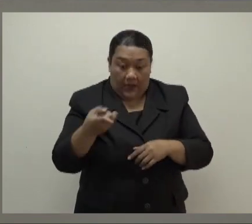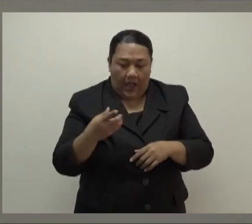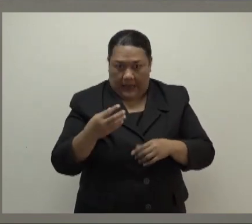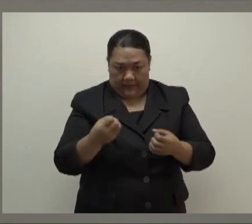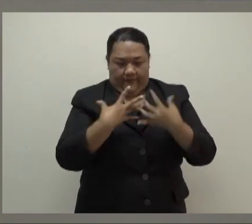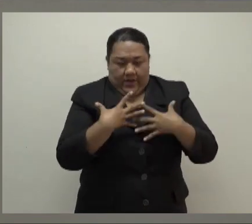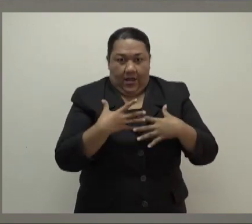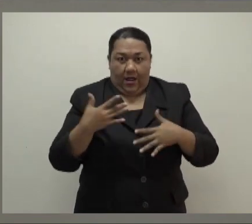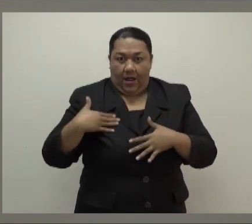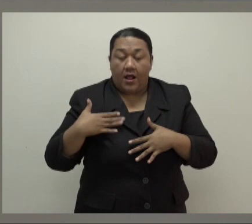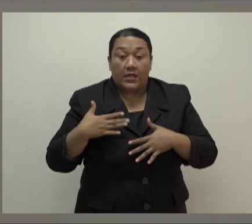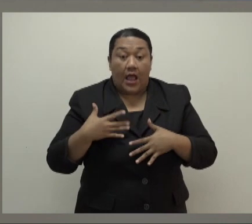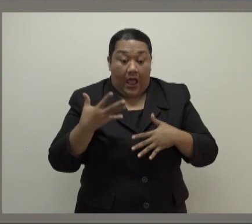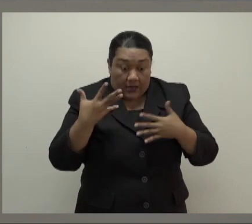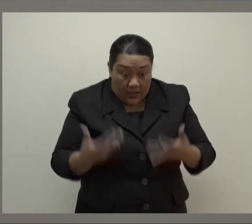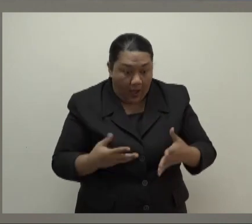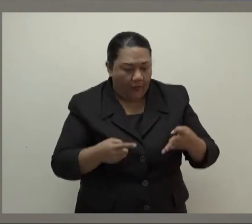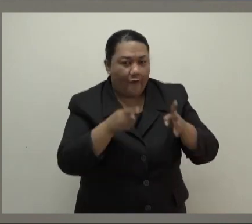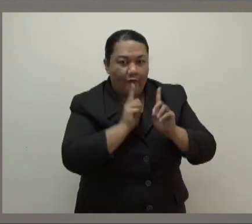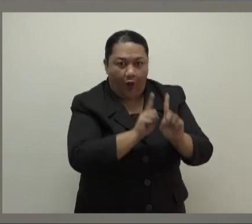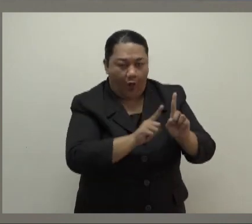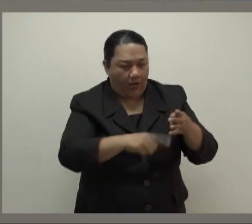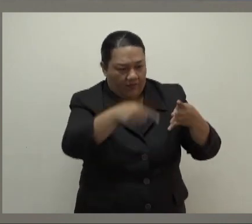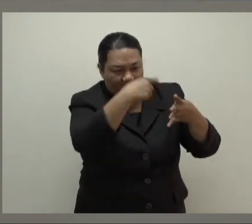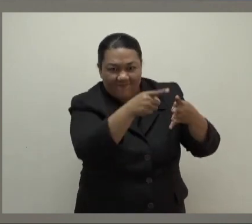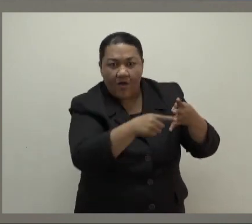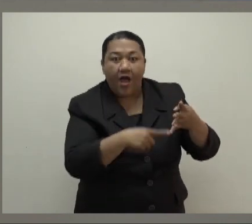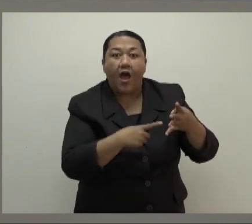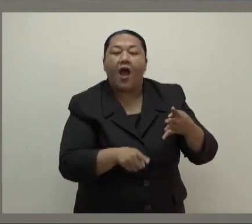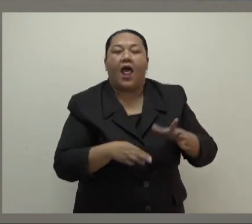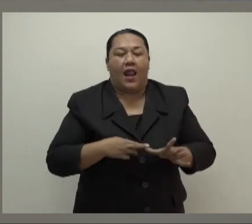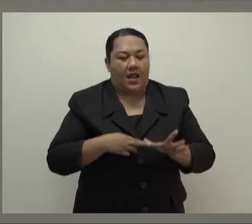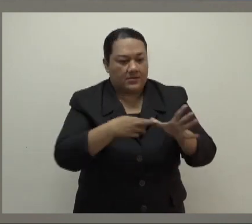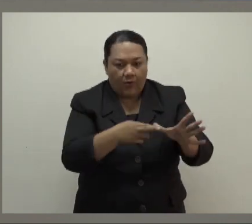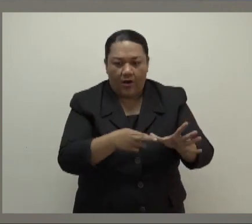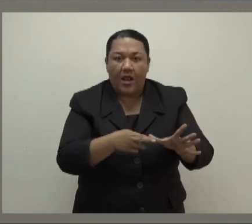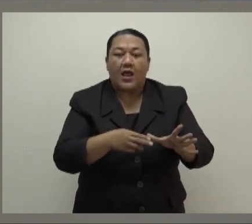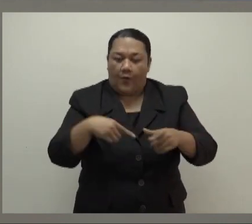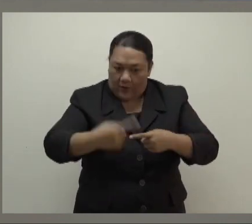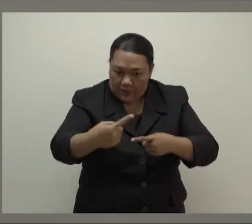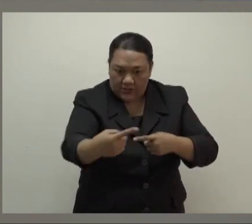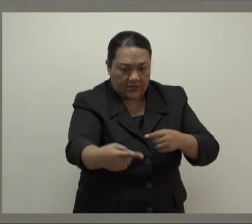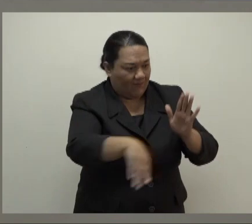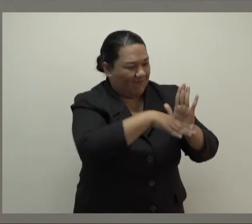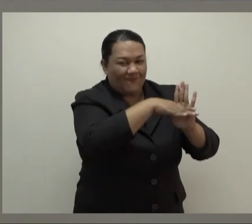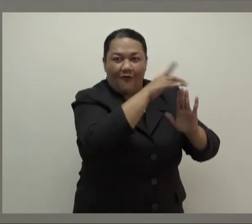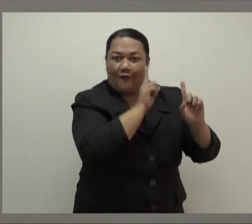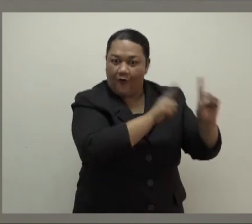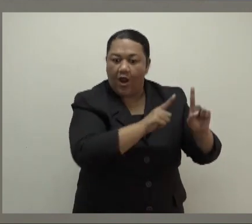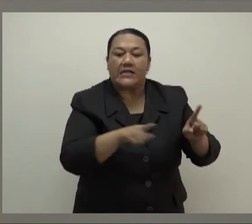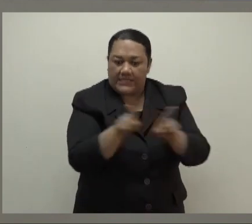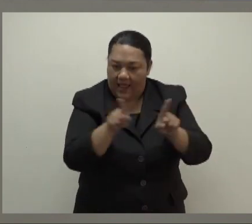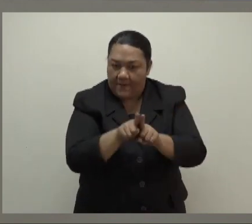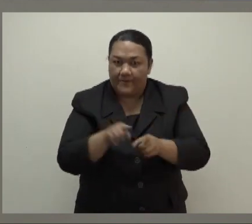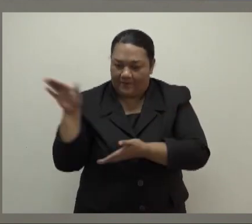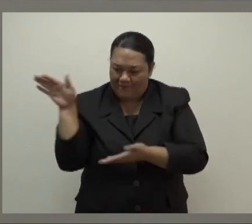COVID-safe measures in response, while we continued to deploy booster doses to enhance our community immunity.